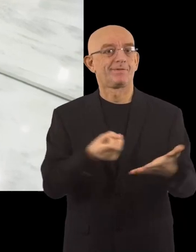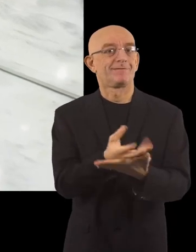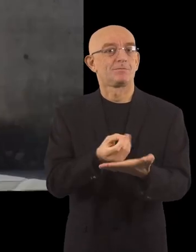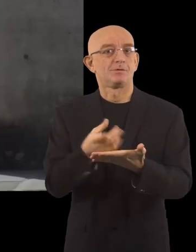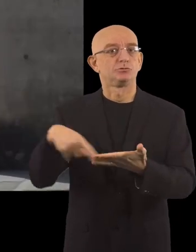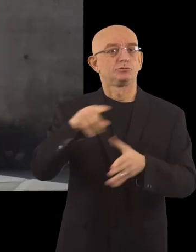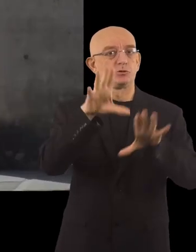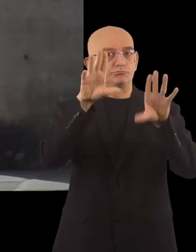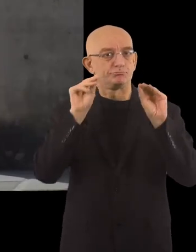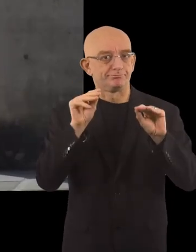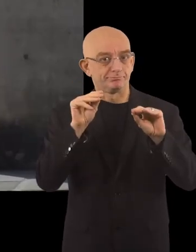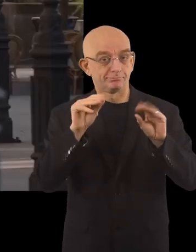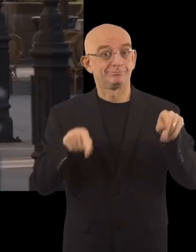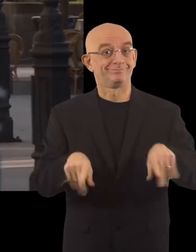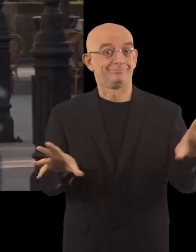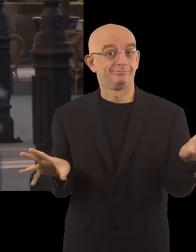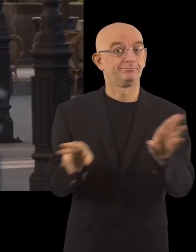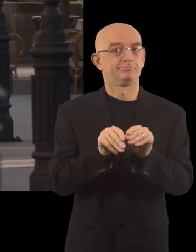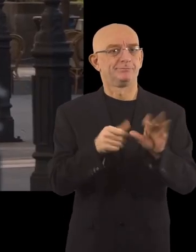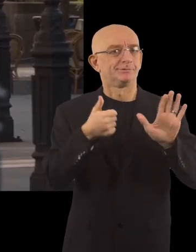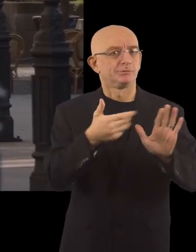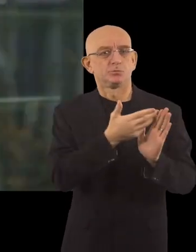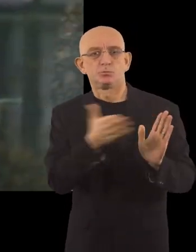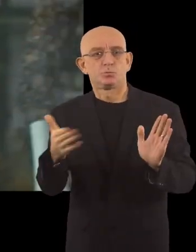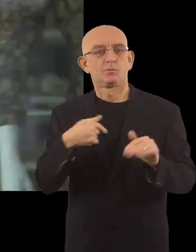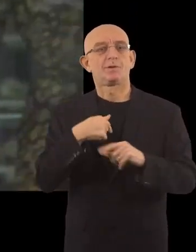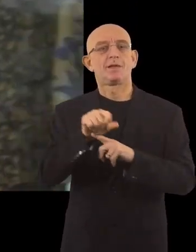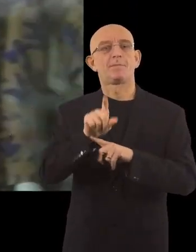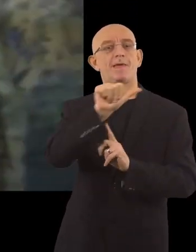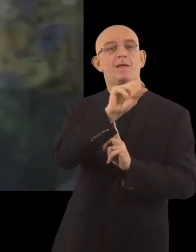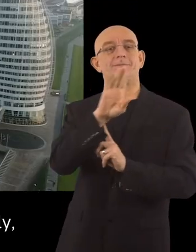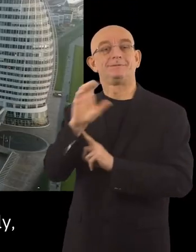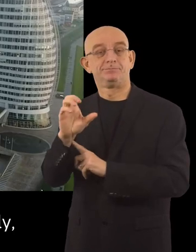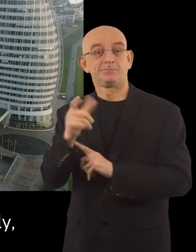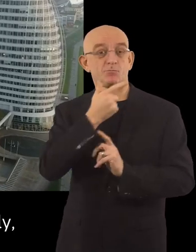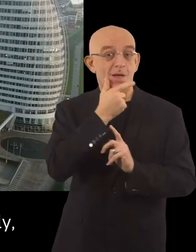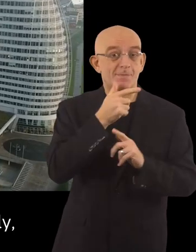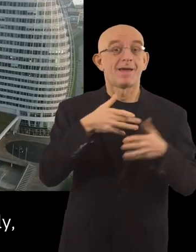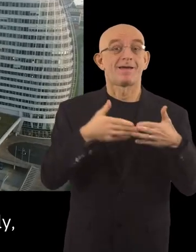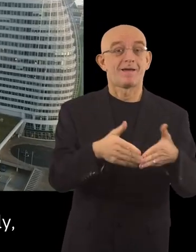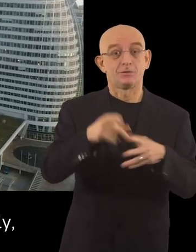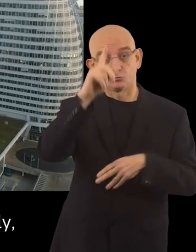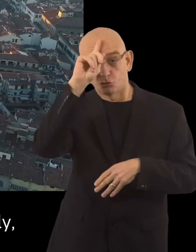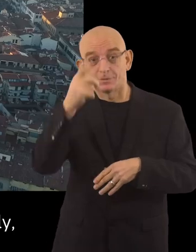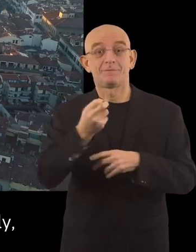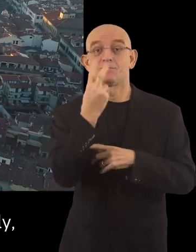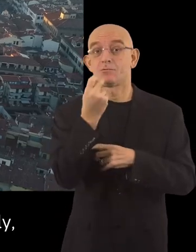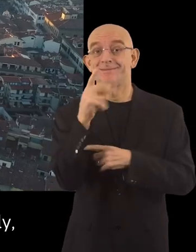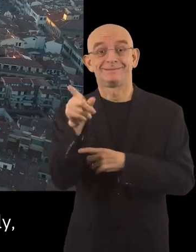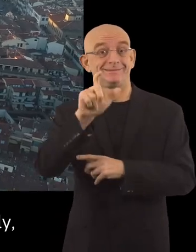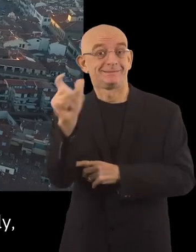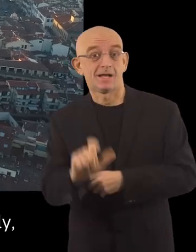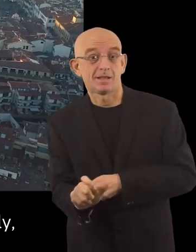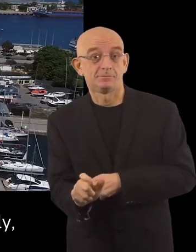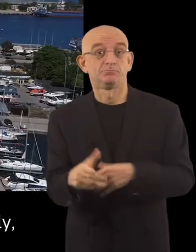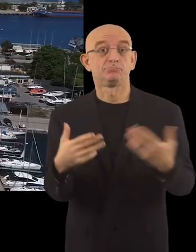pandemic. This year, the six shortlisted cities in alphabetical order are Bremmerhaven, Germany, Ferencet,